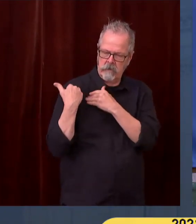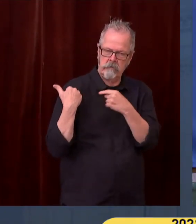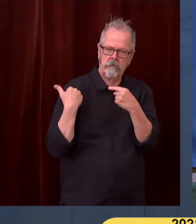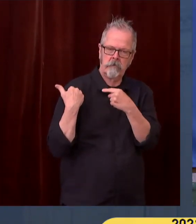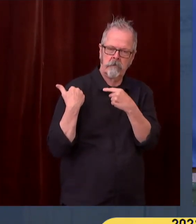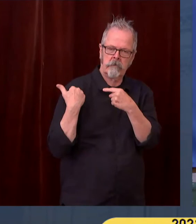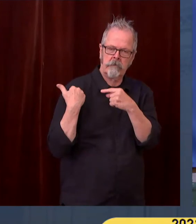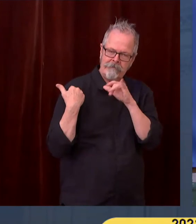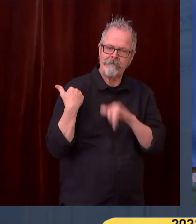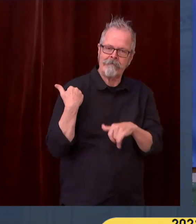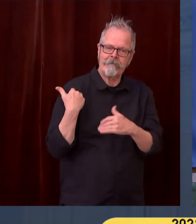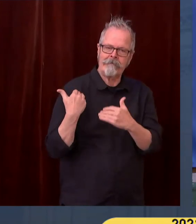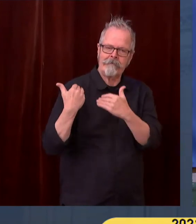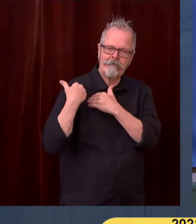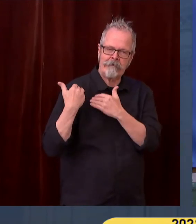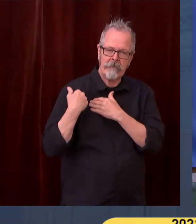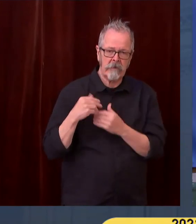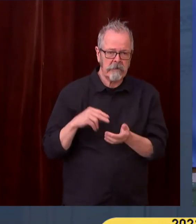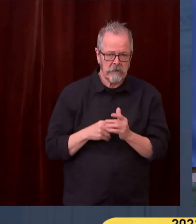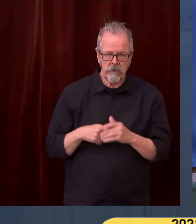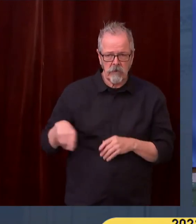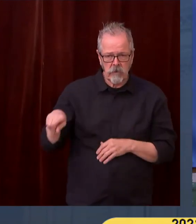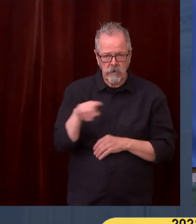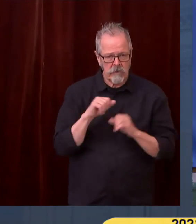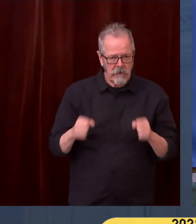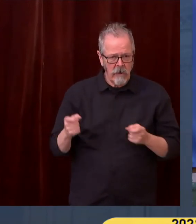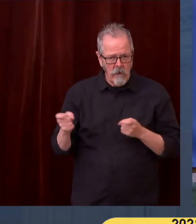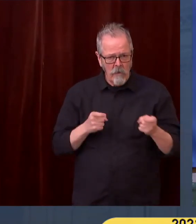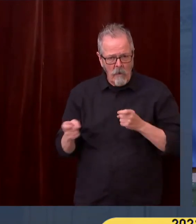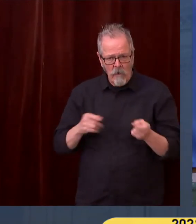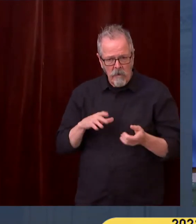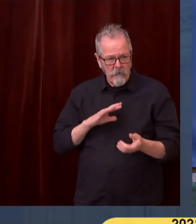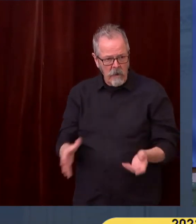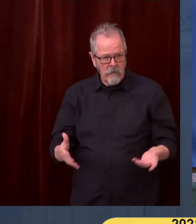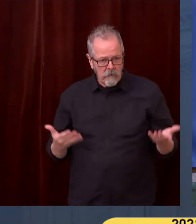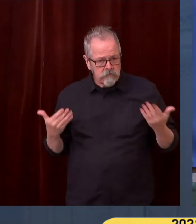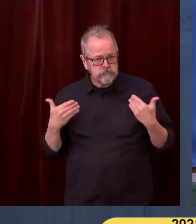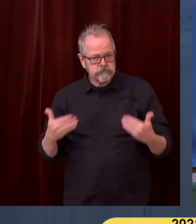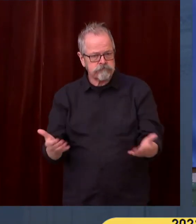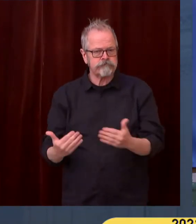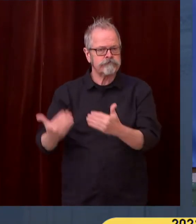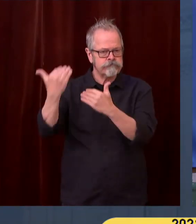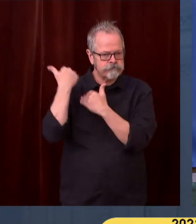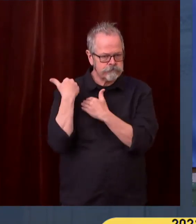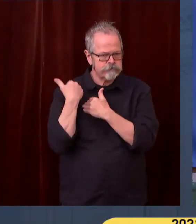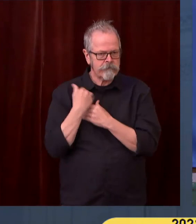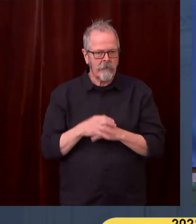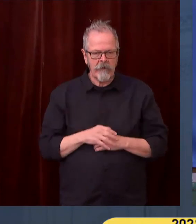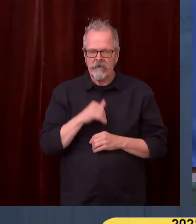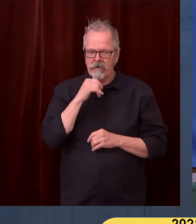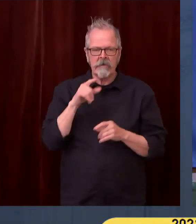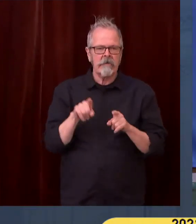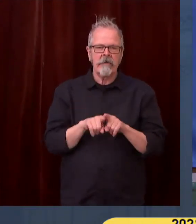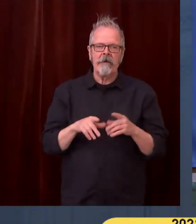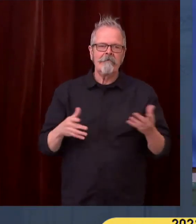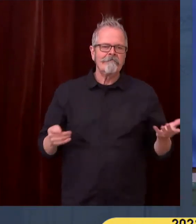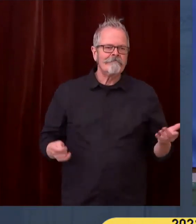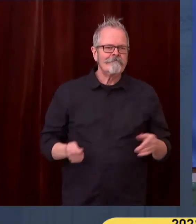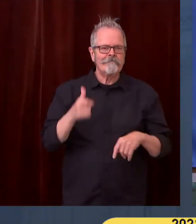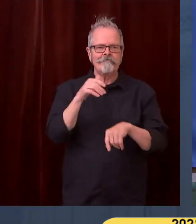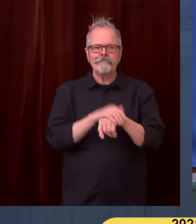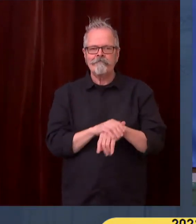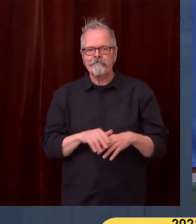sometimes it's forget. This is not like the Martians have landed and taken over our state. We control